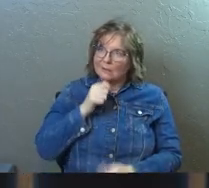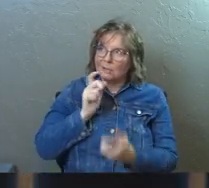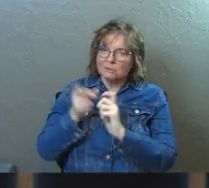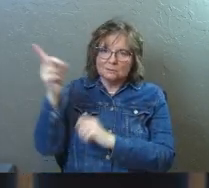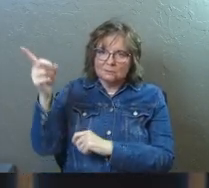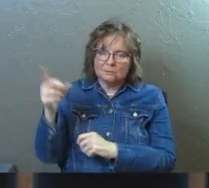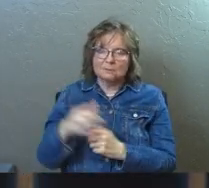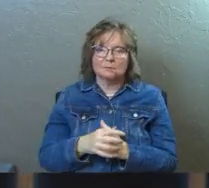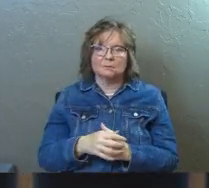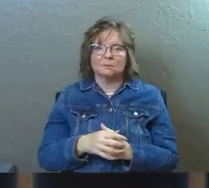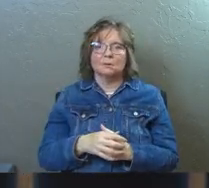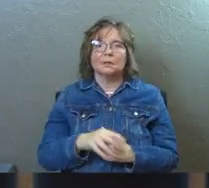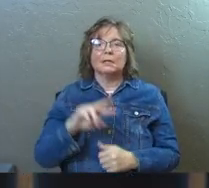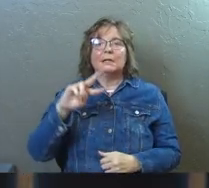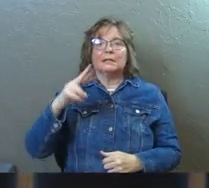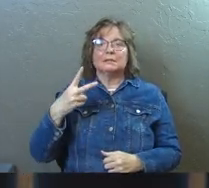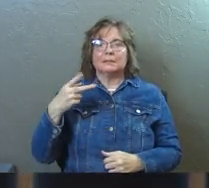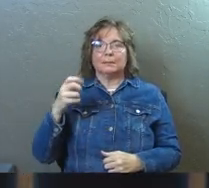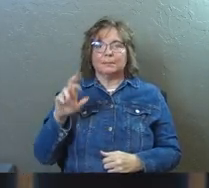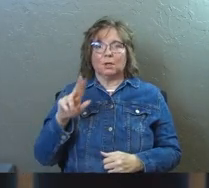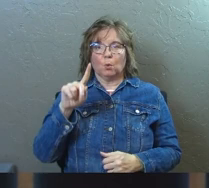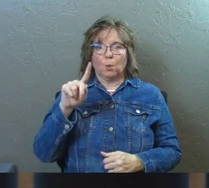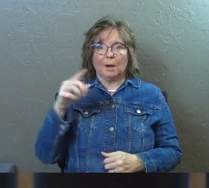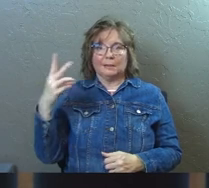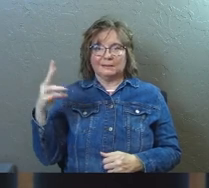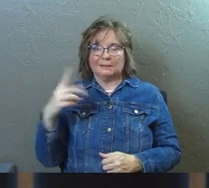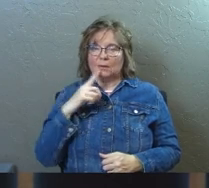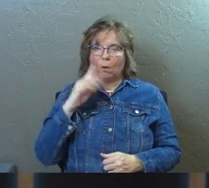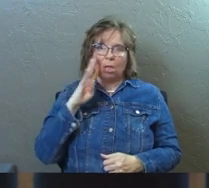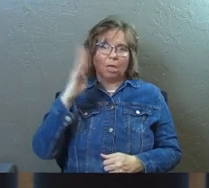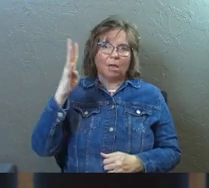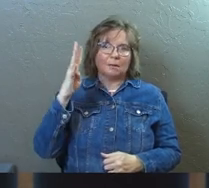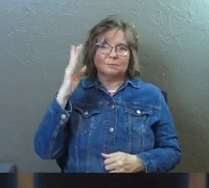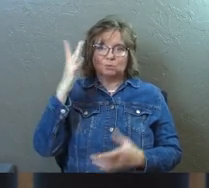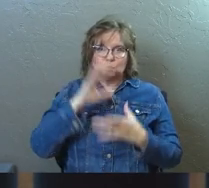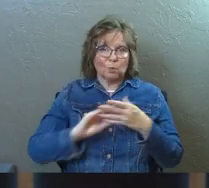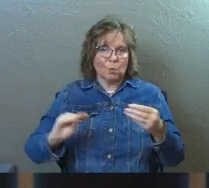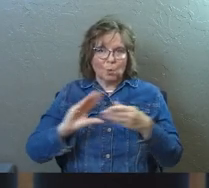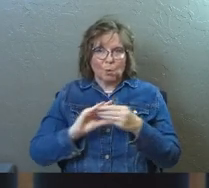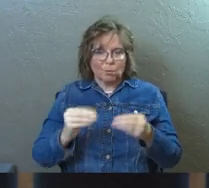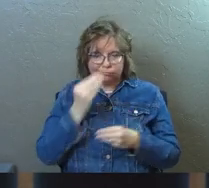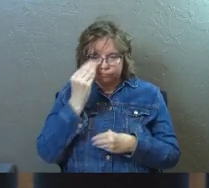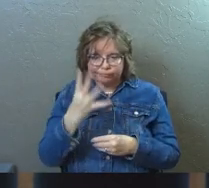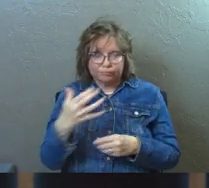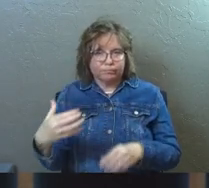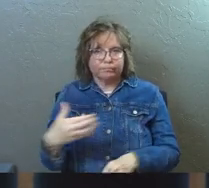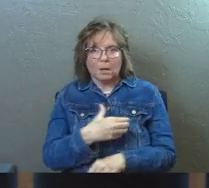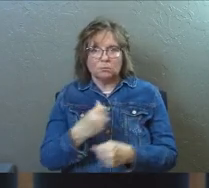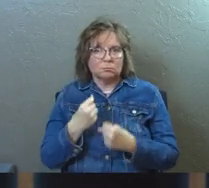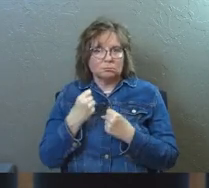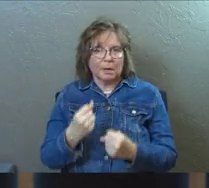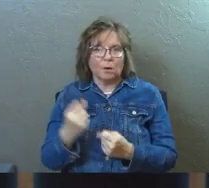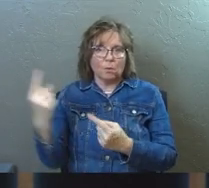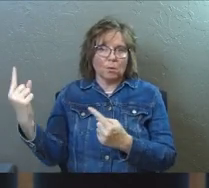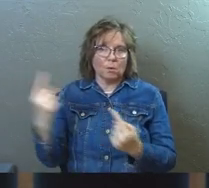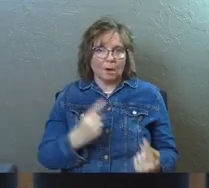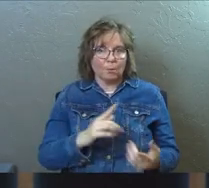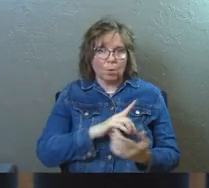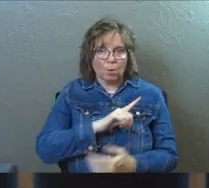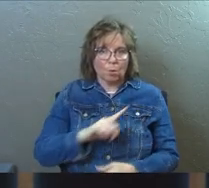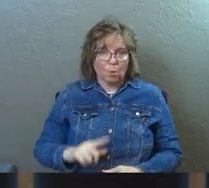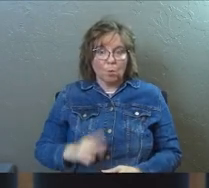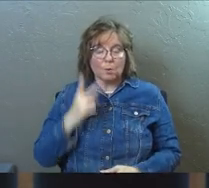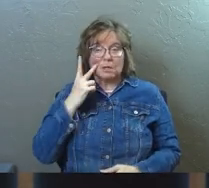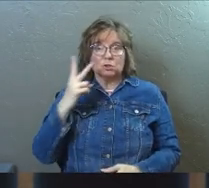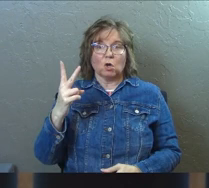poison. 2 Peter 1 16 says it like this, for we are not making up clever stories when we told you about the powerful coming of our Lord Jesus Christ. We